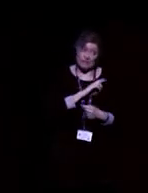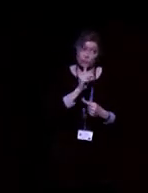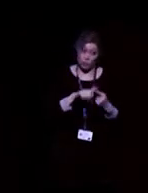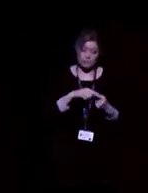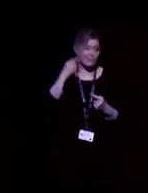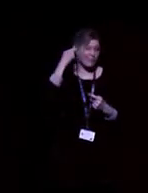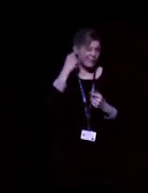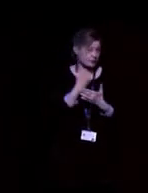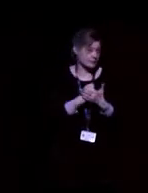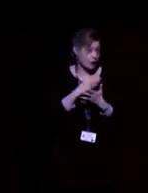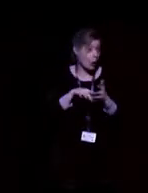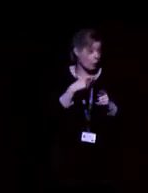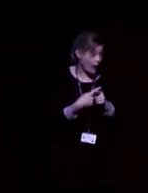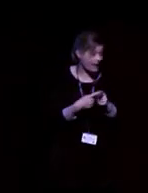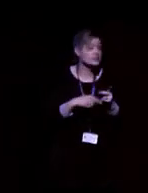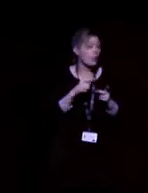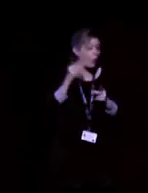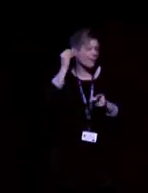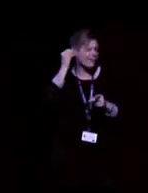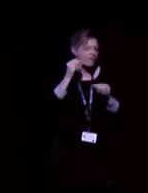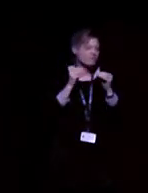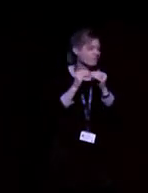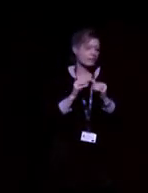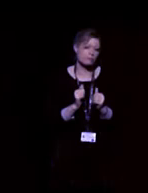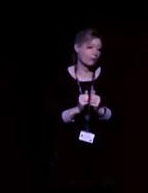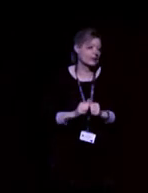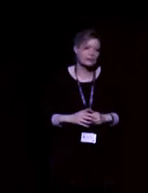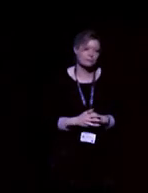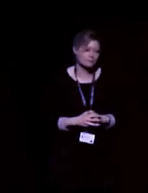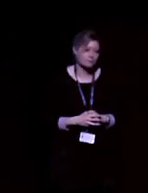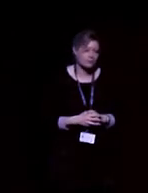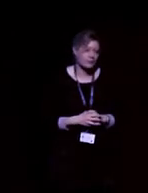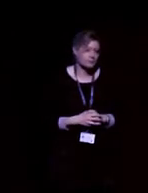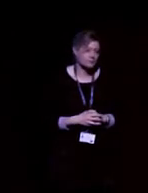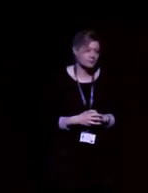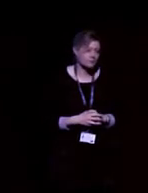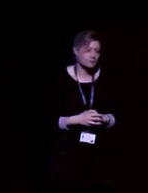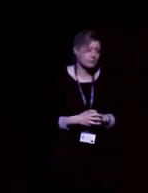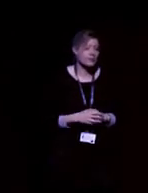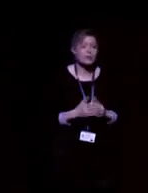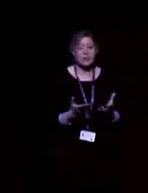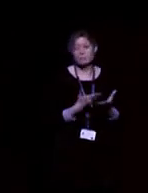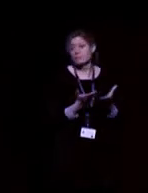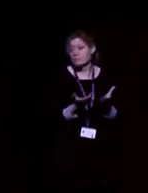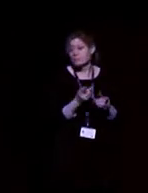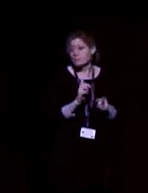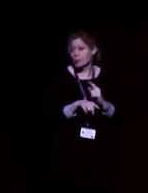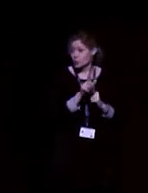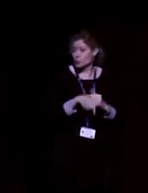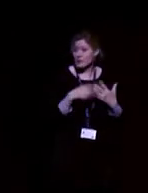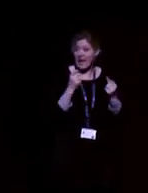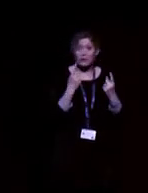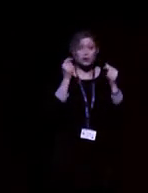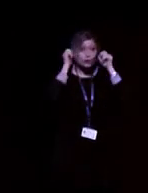the ears or the hearing aid not fitting properly. We naturally have two ears. And very often in the